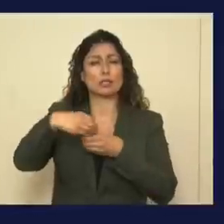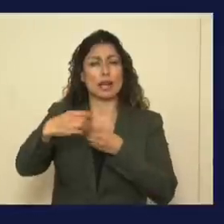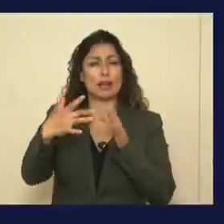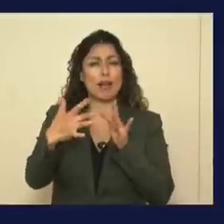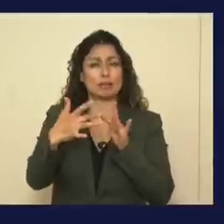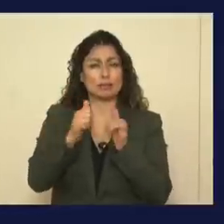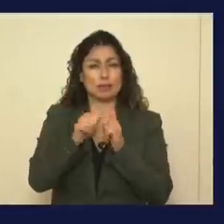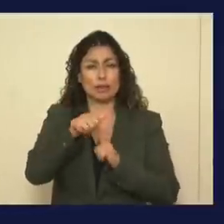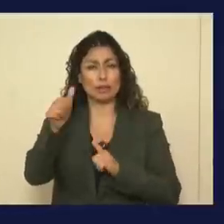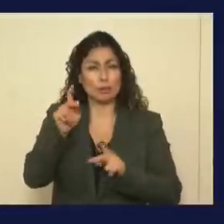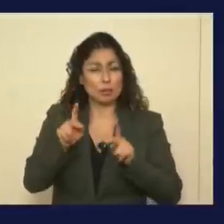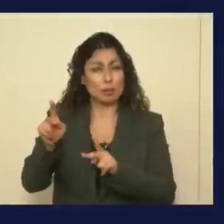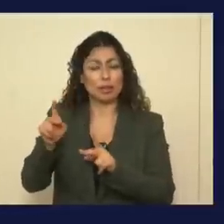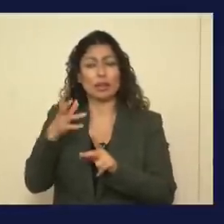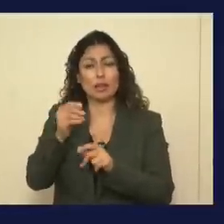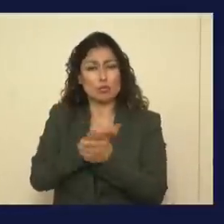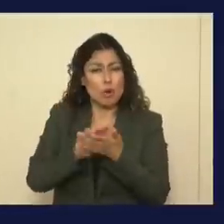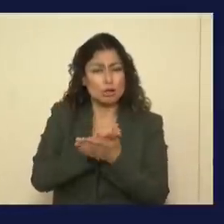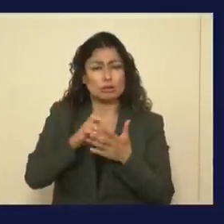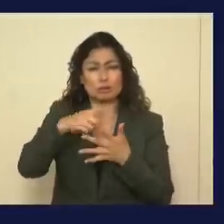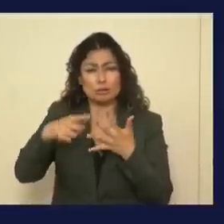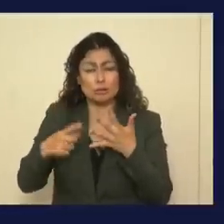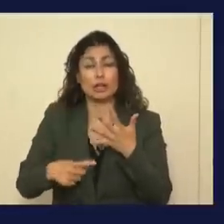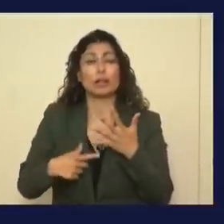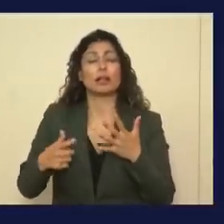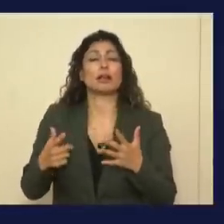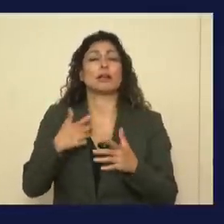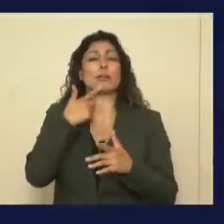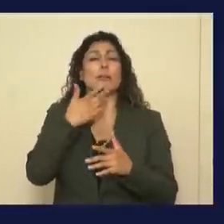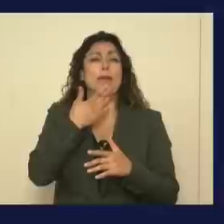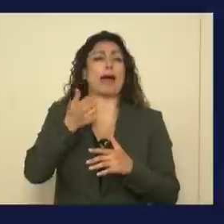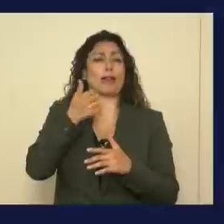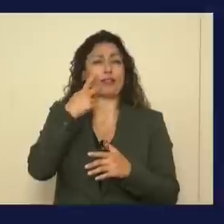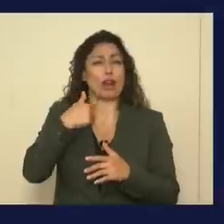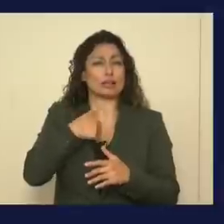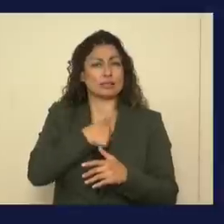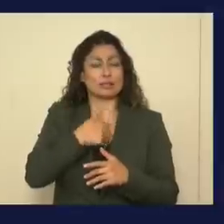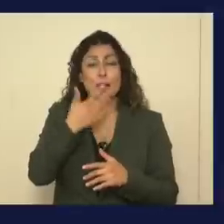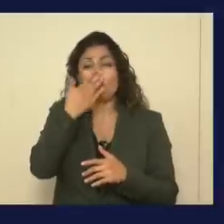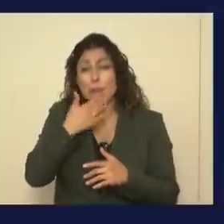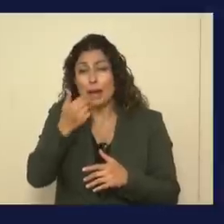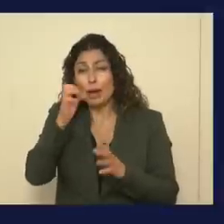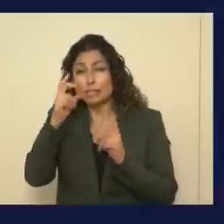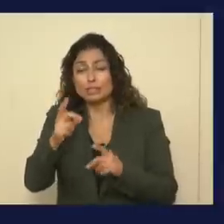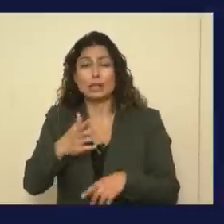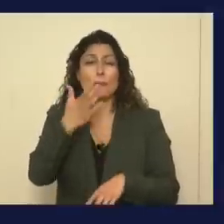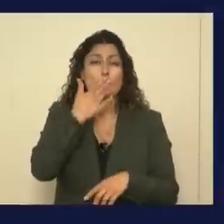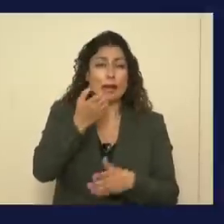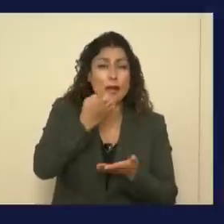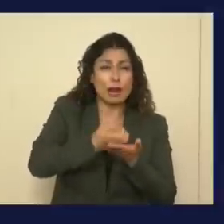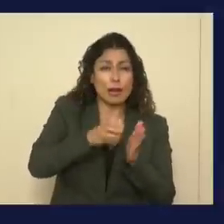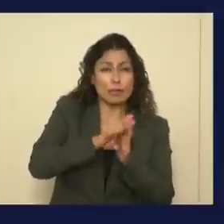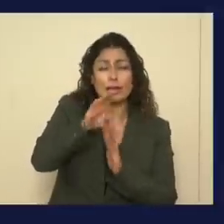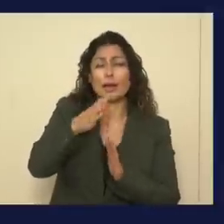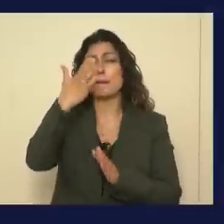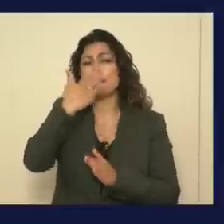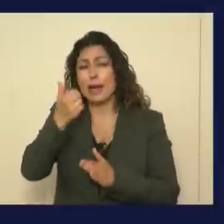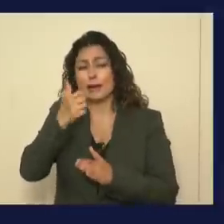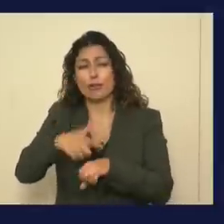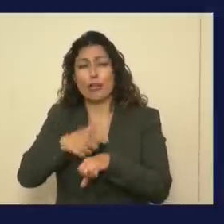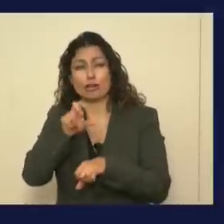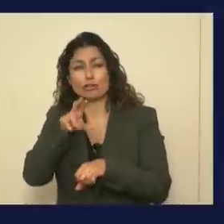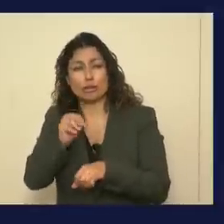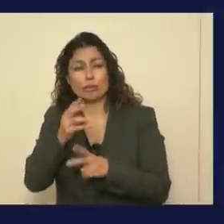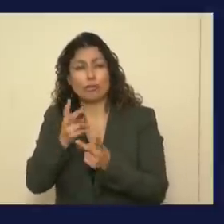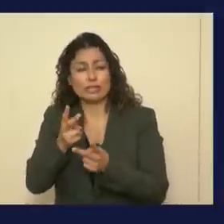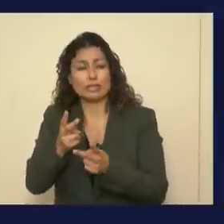with others, the more economic recovery we can have, the better we're going to do in education, and the better we're going to do in long-term